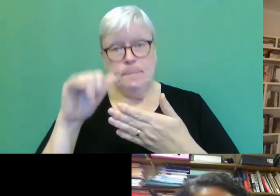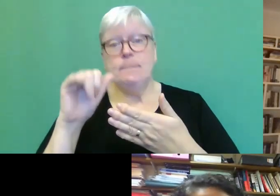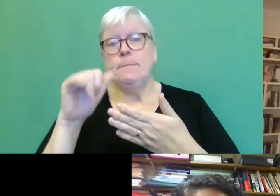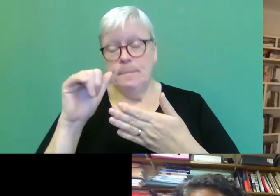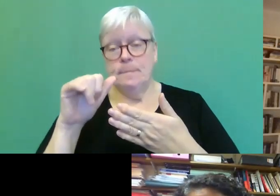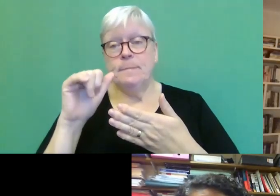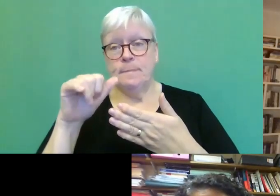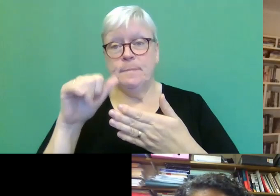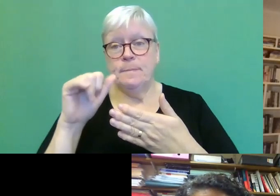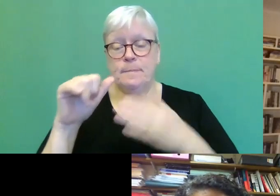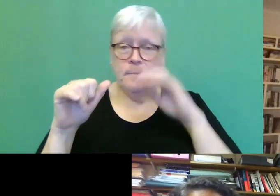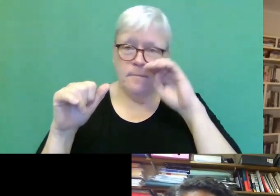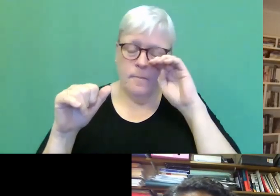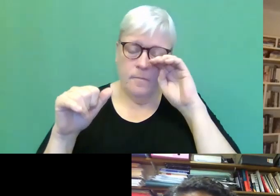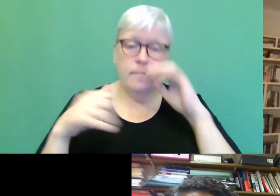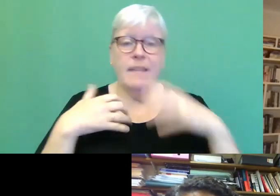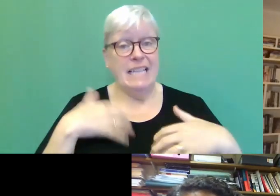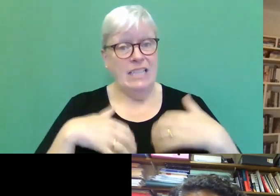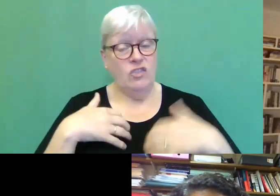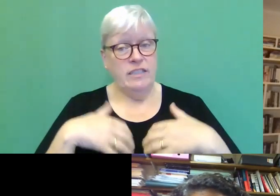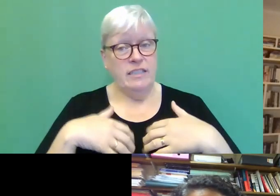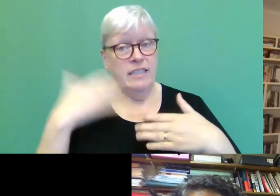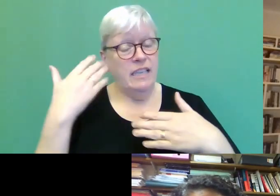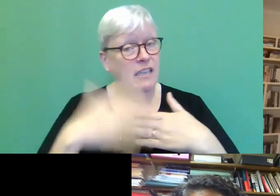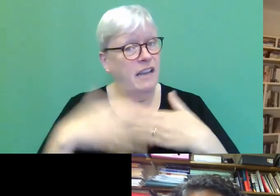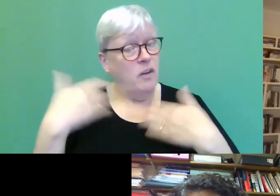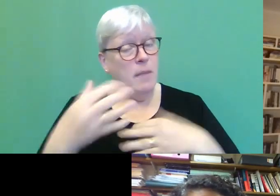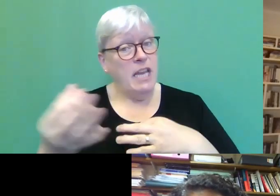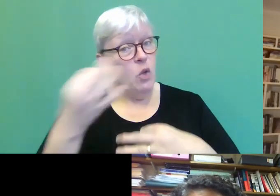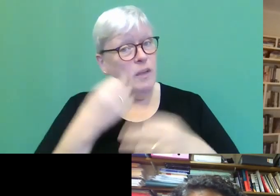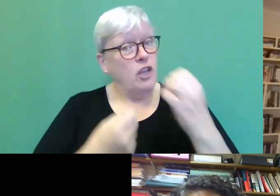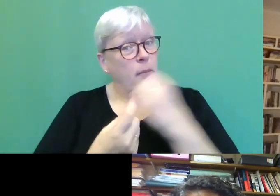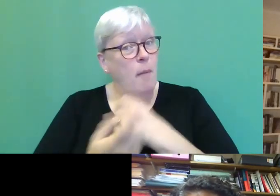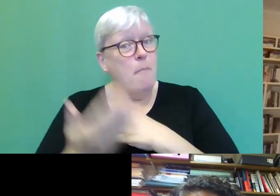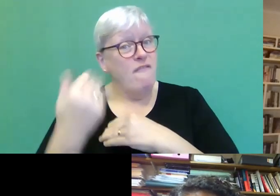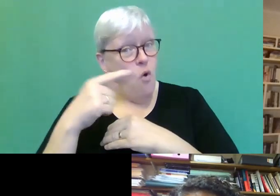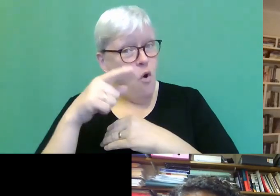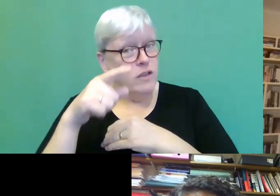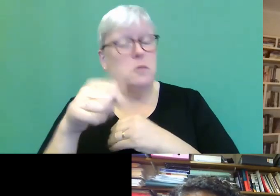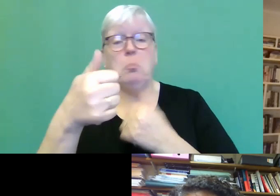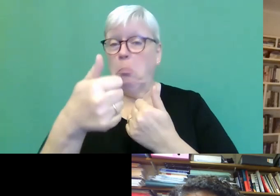yeah, that's interesting. I haven't had that question come up before. So, um,